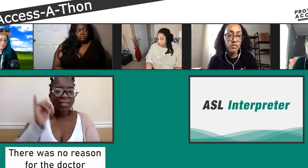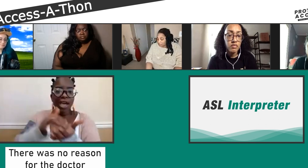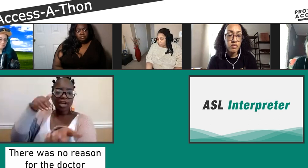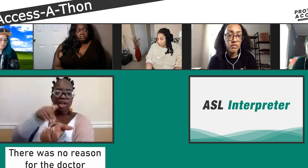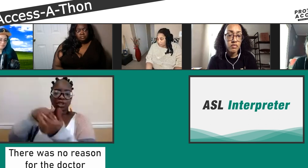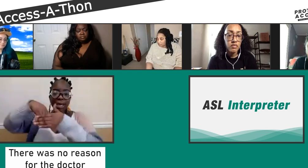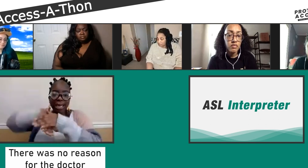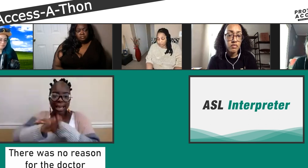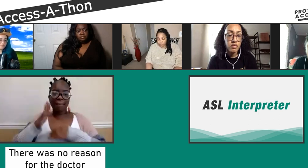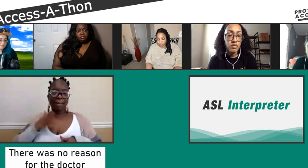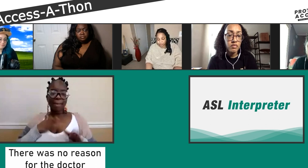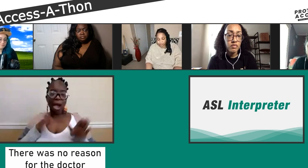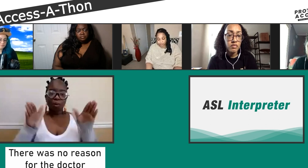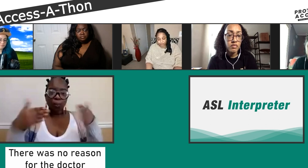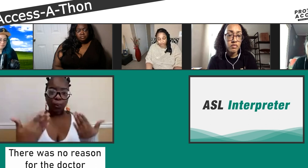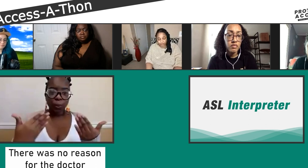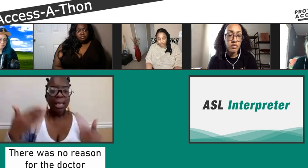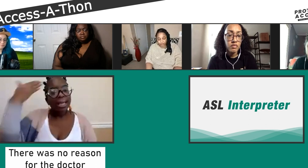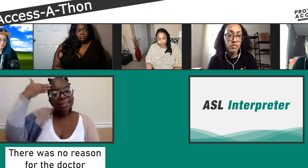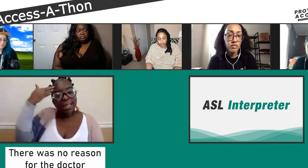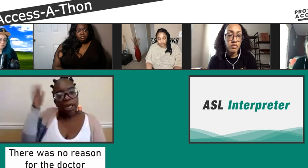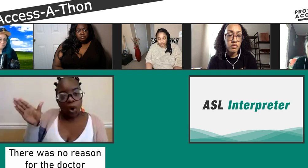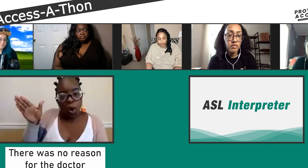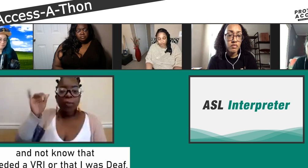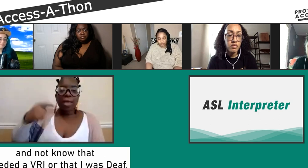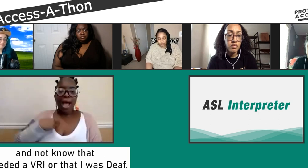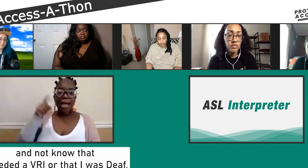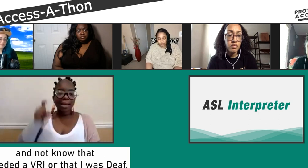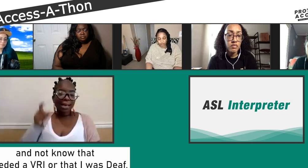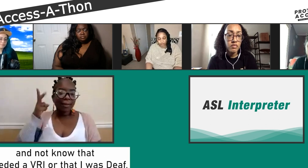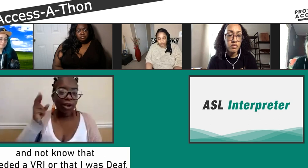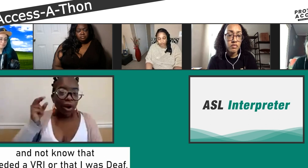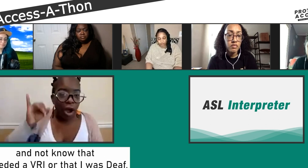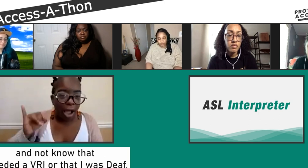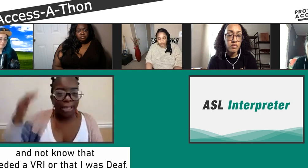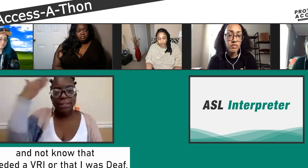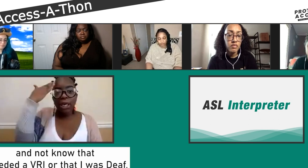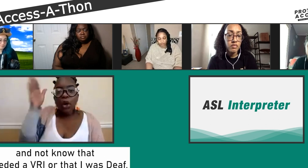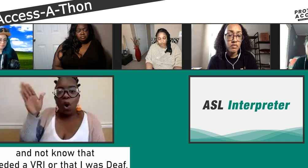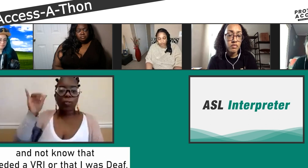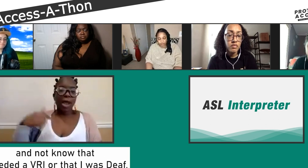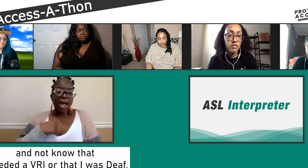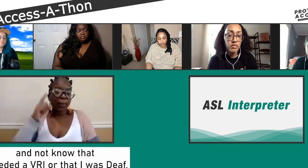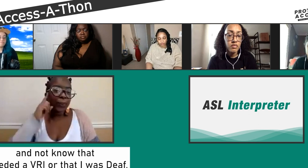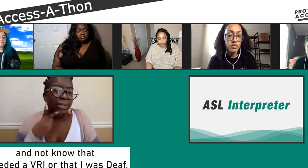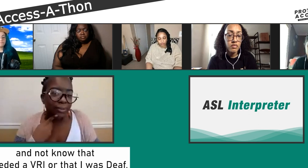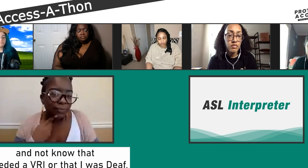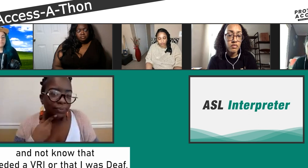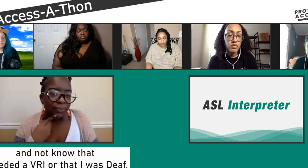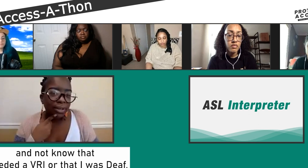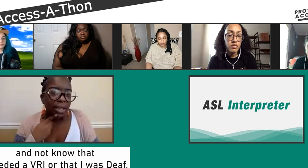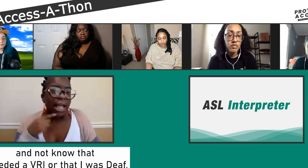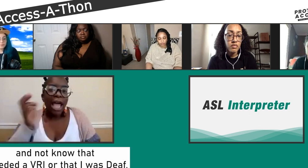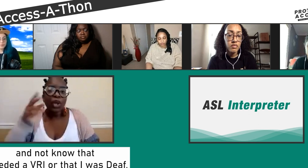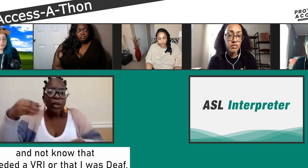staff. There was no reason that that doctor inside of that room did not know that I needed someone there to interpret